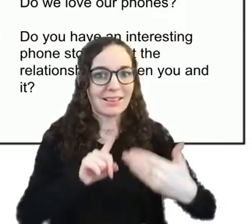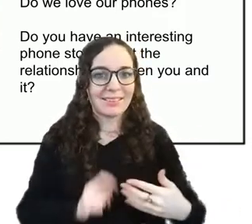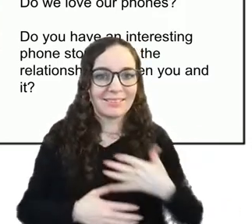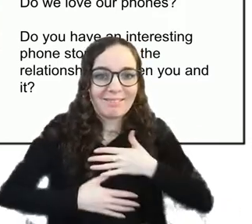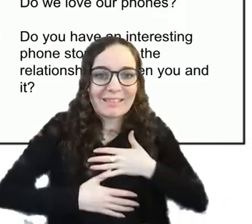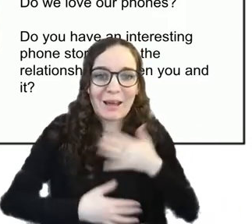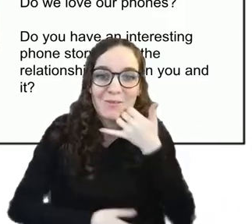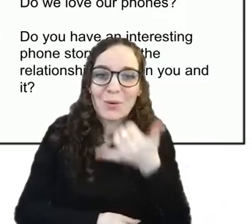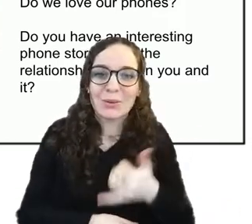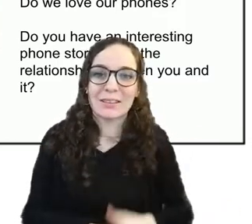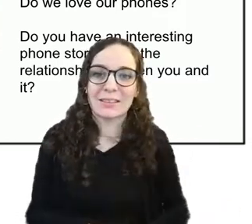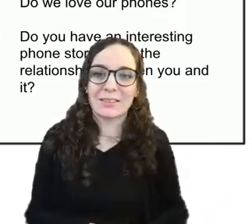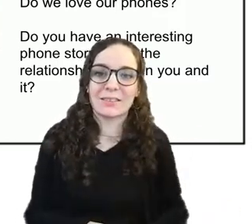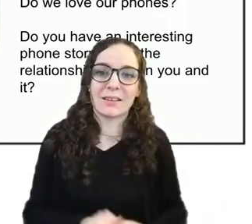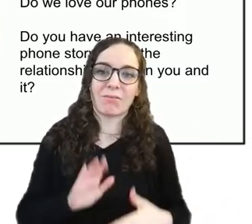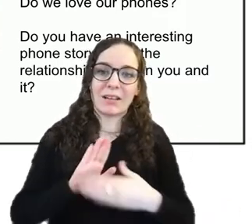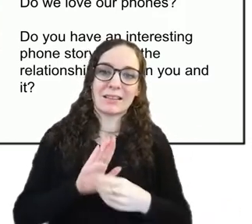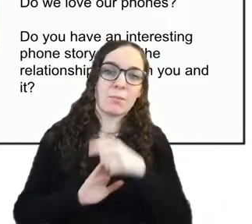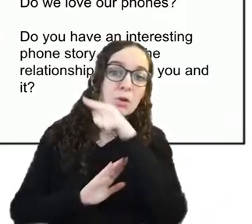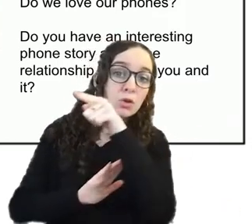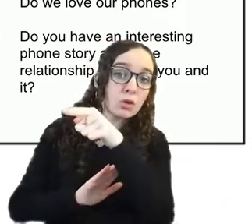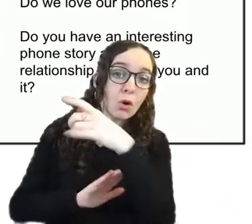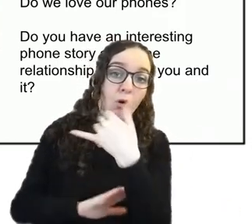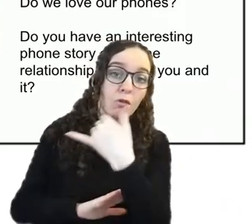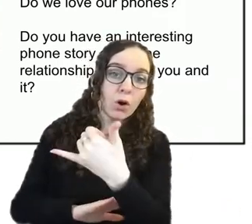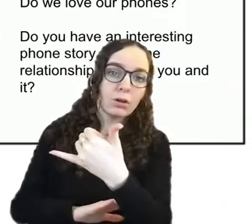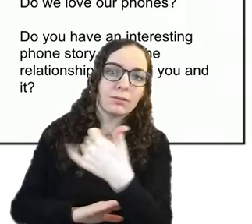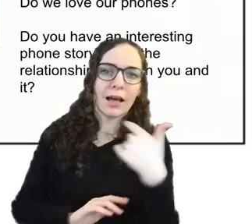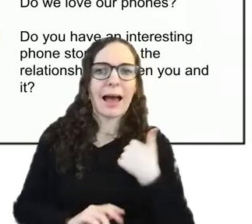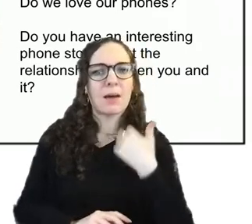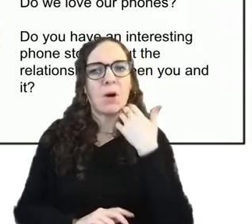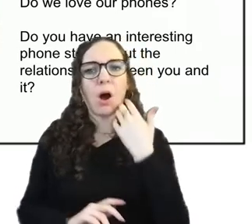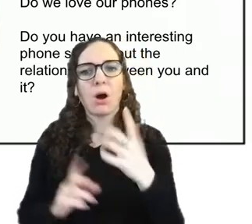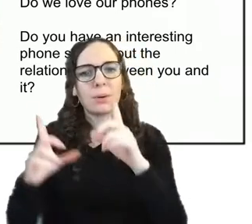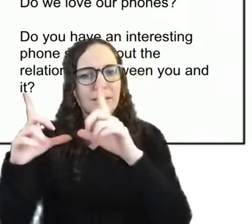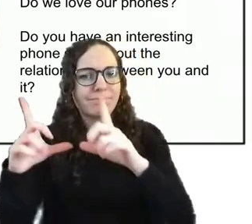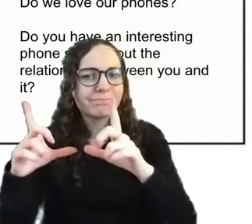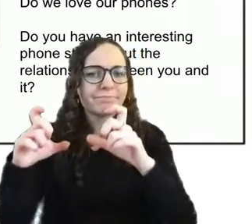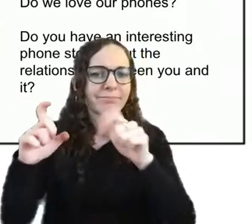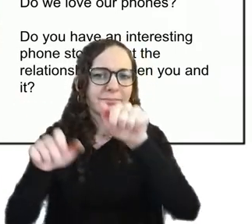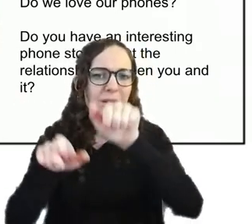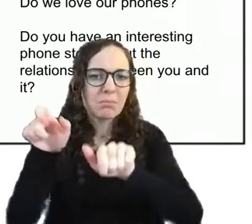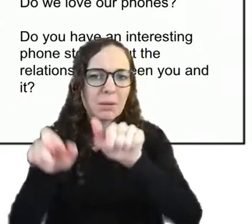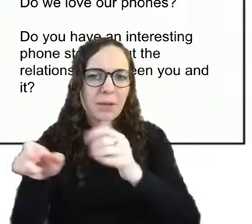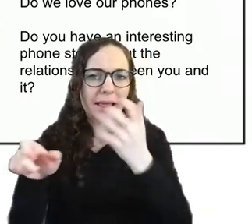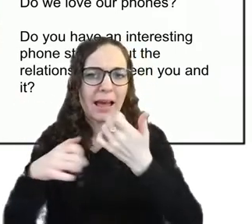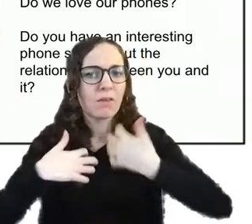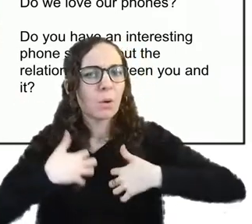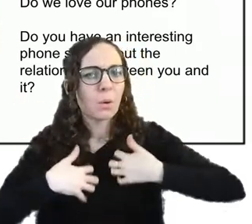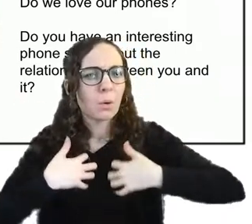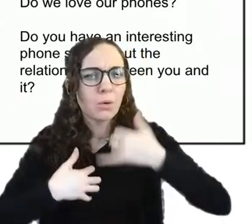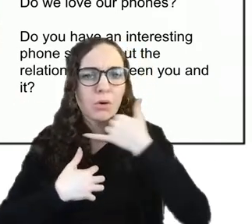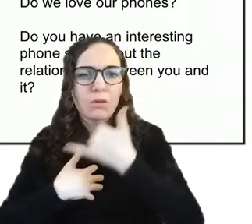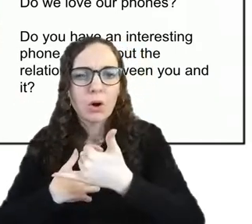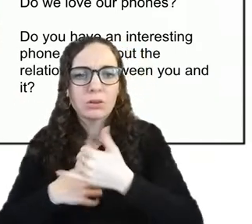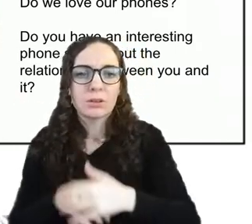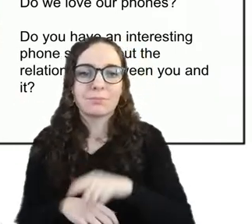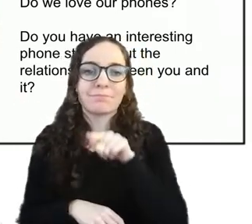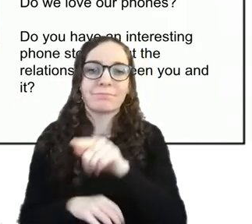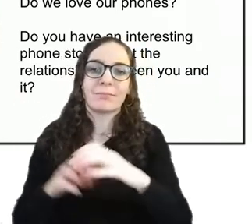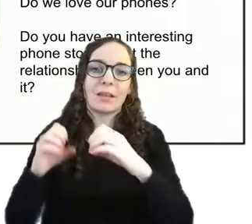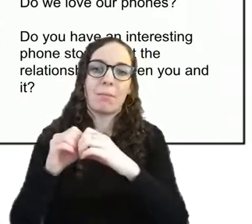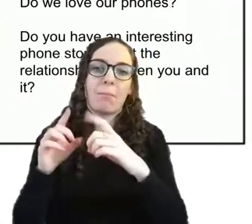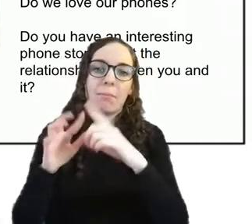this is your phone so i i always take pictures of people that have interesting phones so this is becca's phone from five